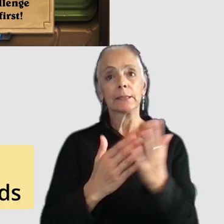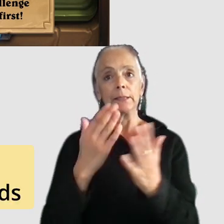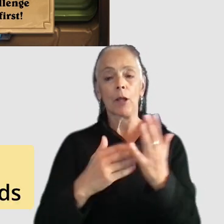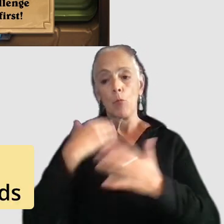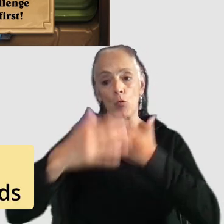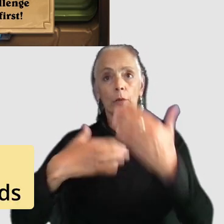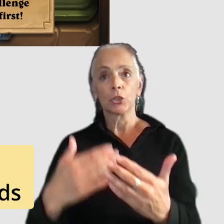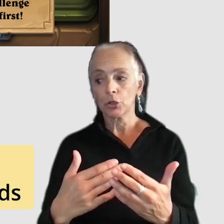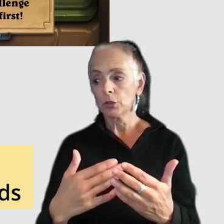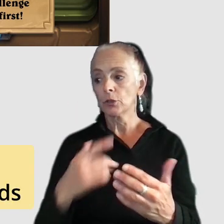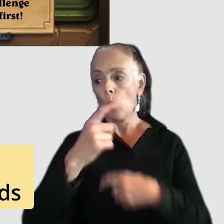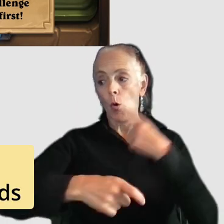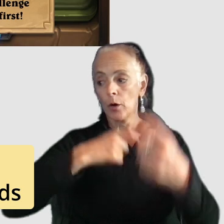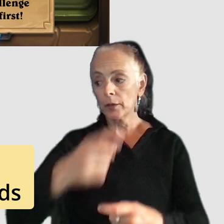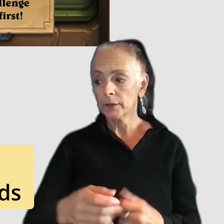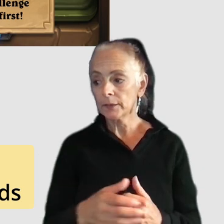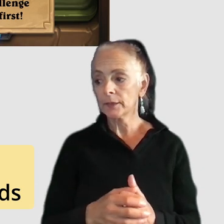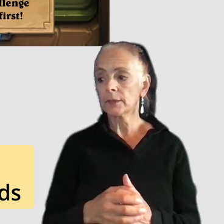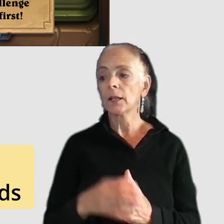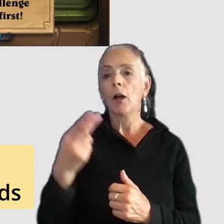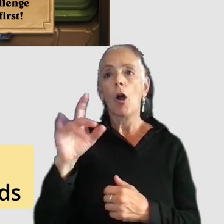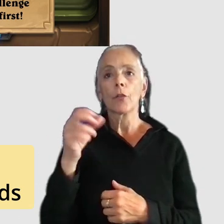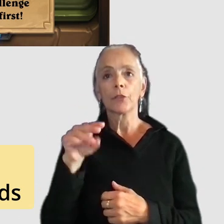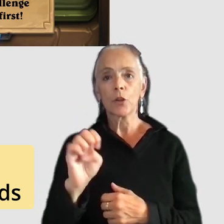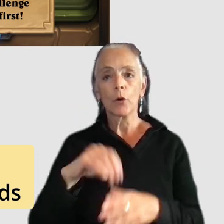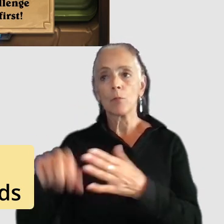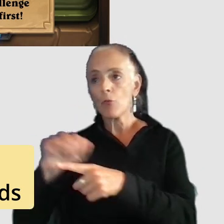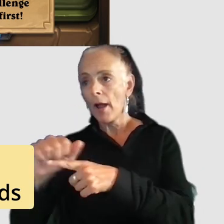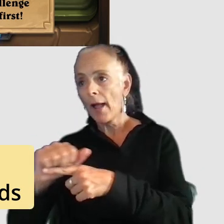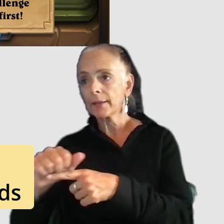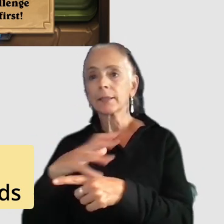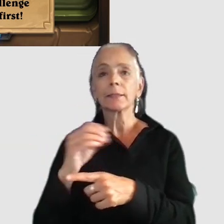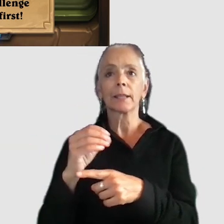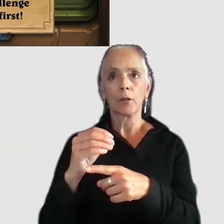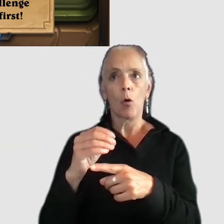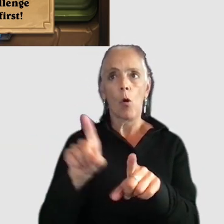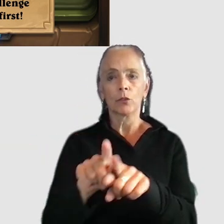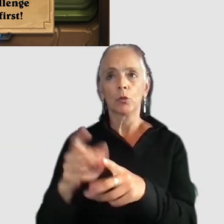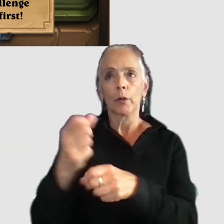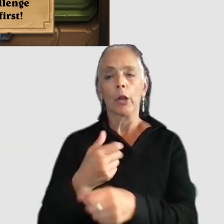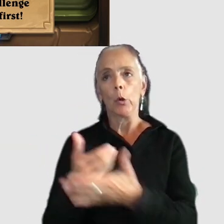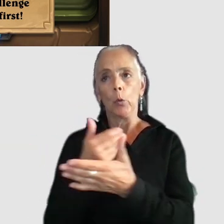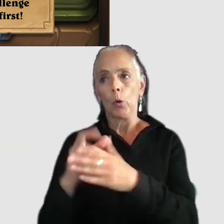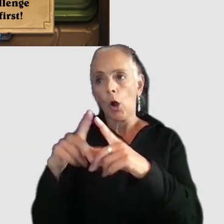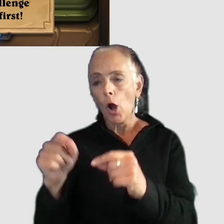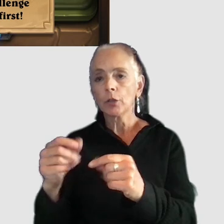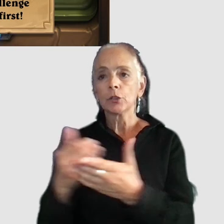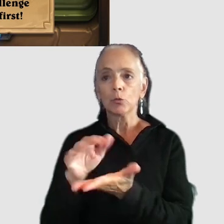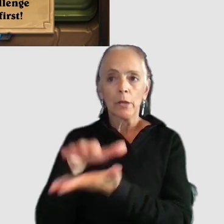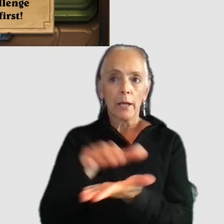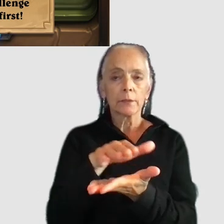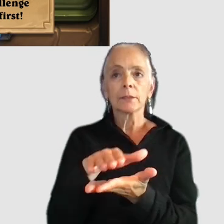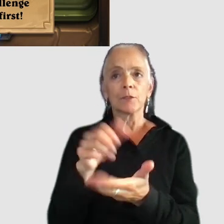hearthstone playing in practice mode uh as you card packs and then you also unlock new cards and new decks to play by challenging those